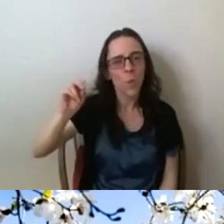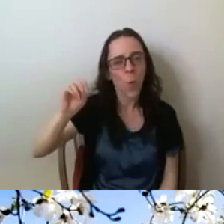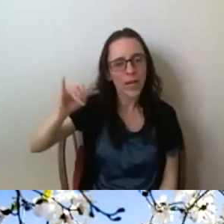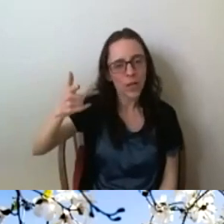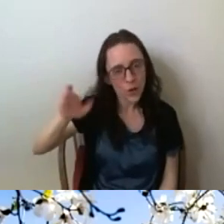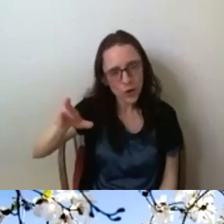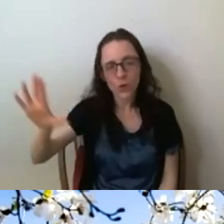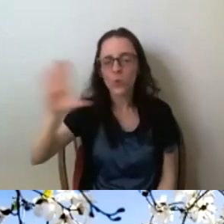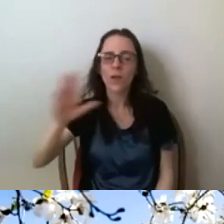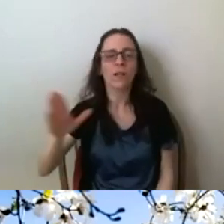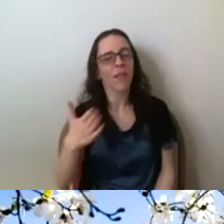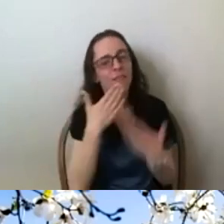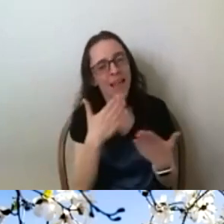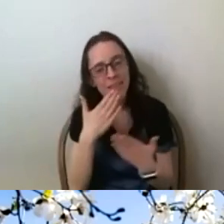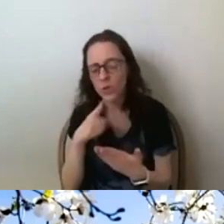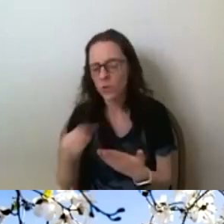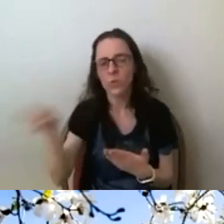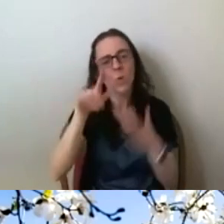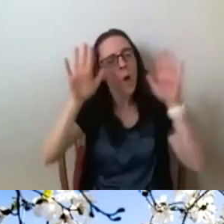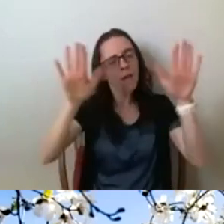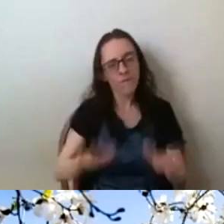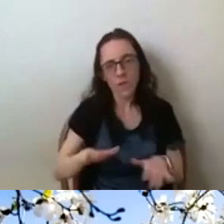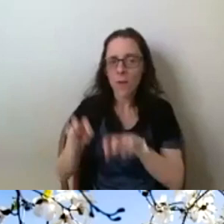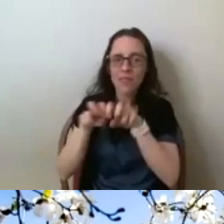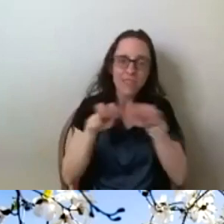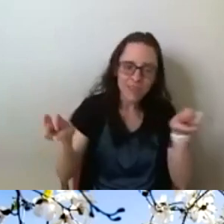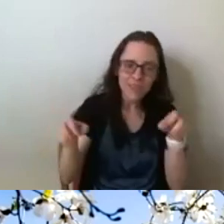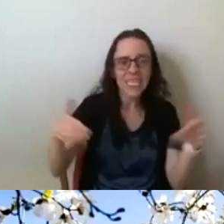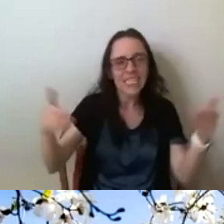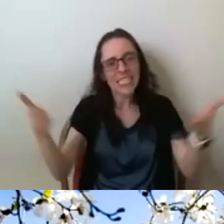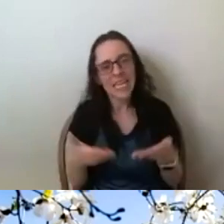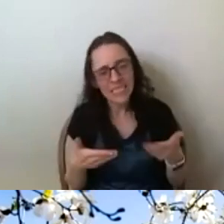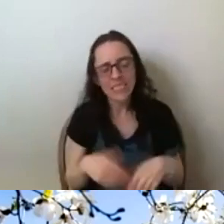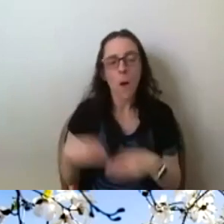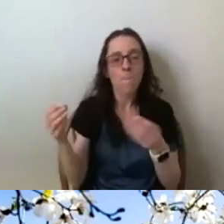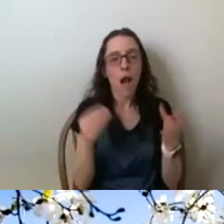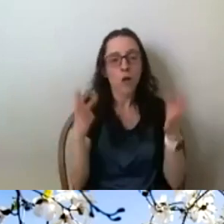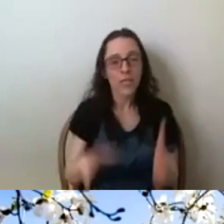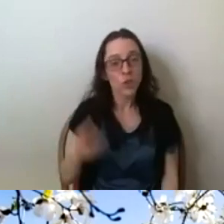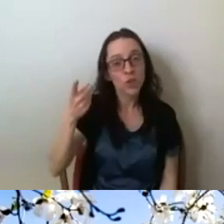and excellent moderators. These were really wonderful and thought-provoking papers. Dr. Poiger?